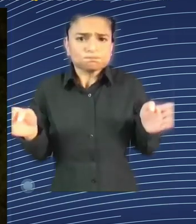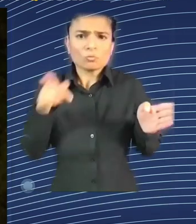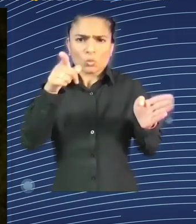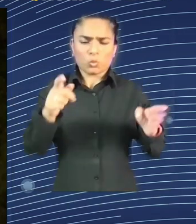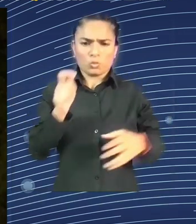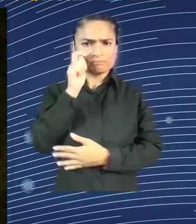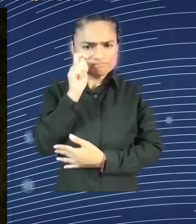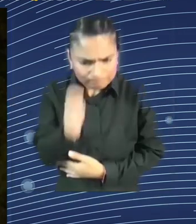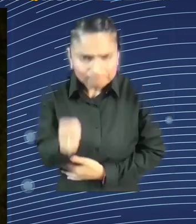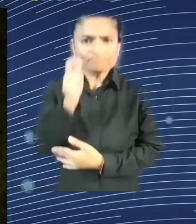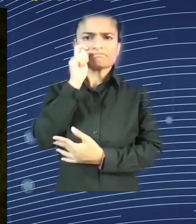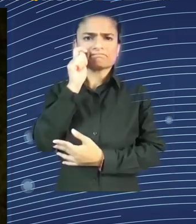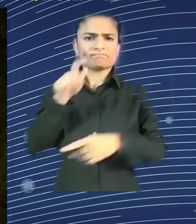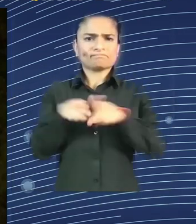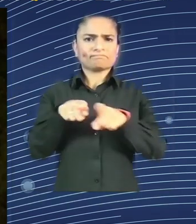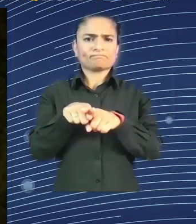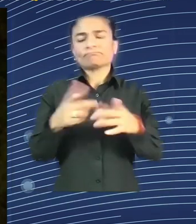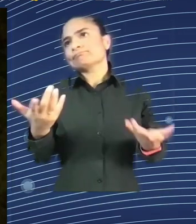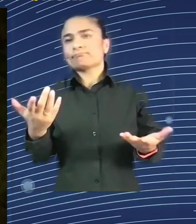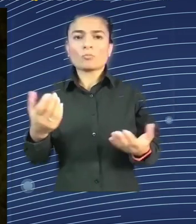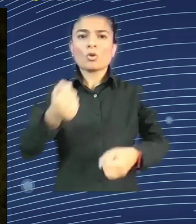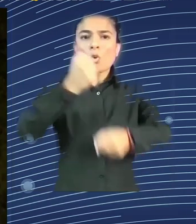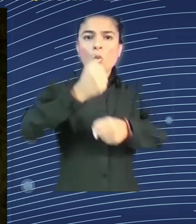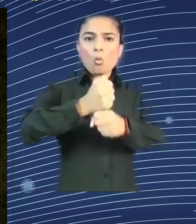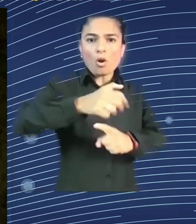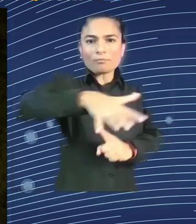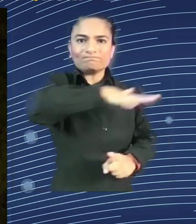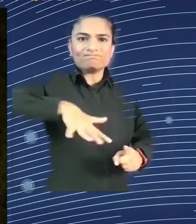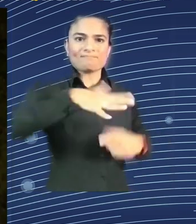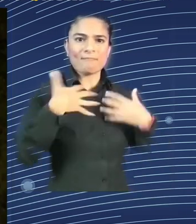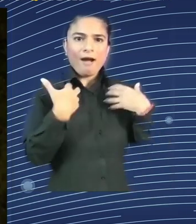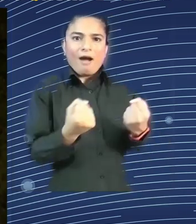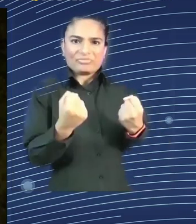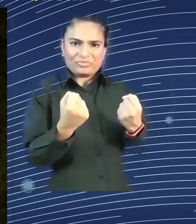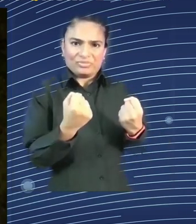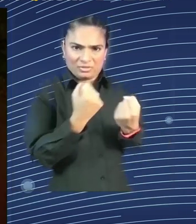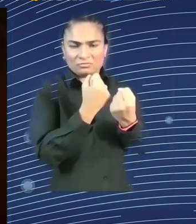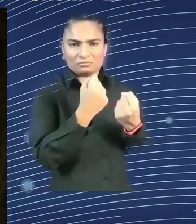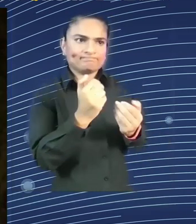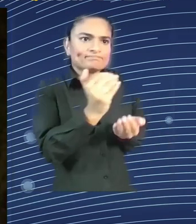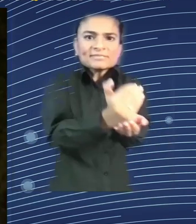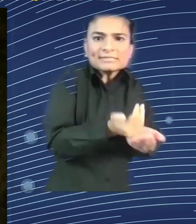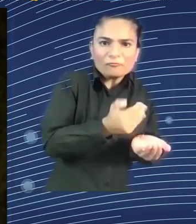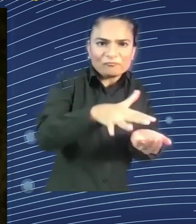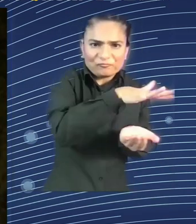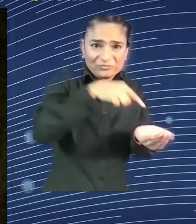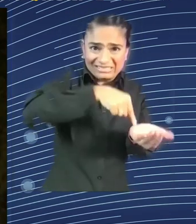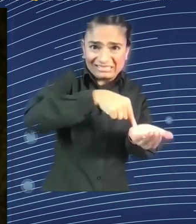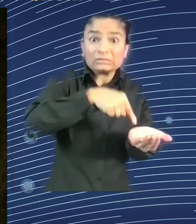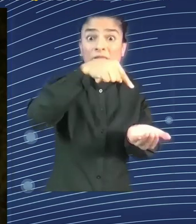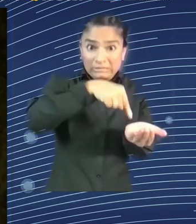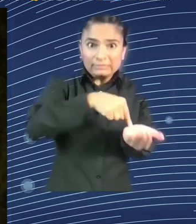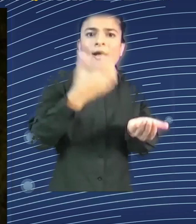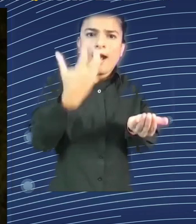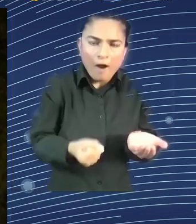a potential of AI in terms of data collection, terms of monitoring,